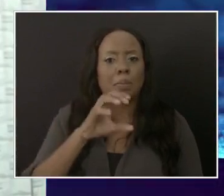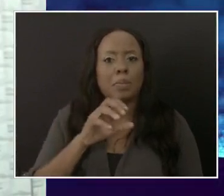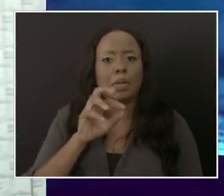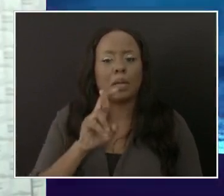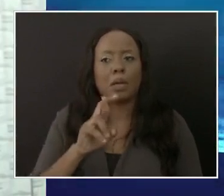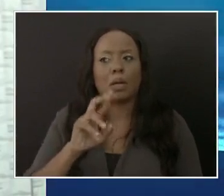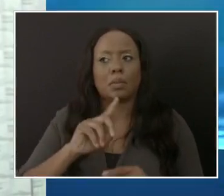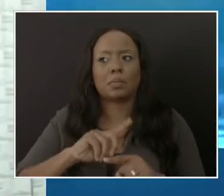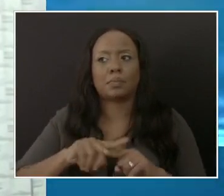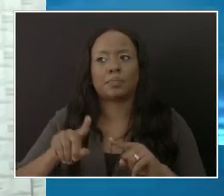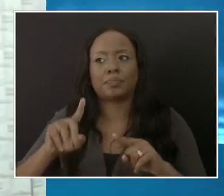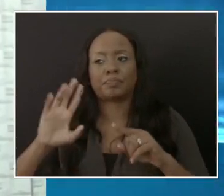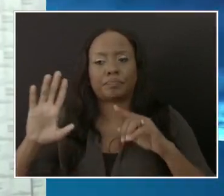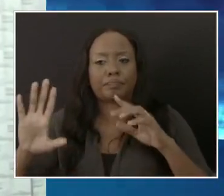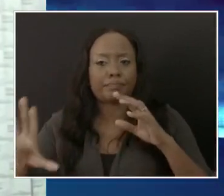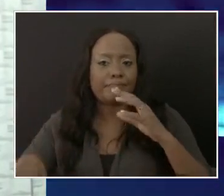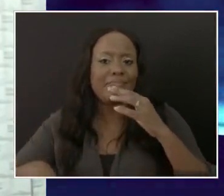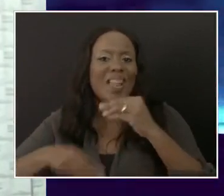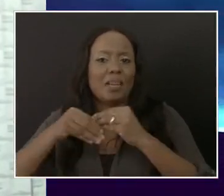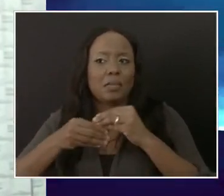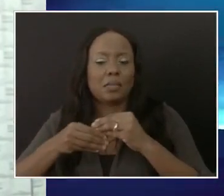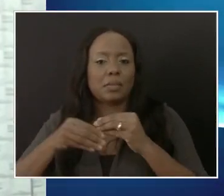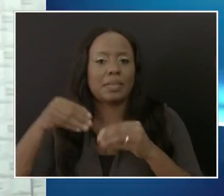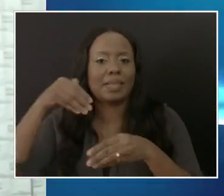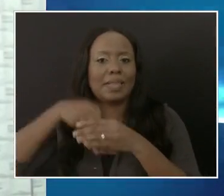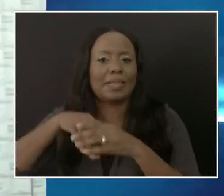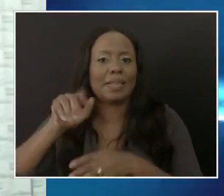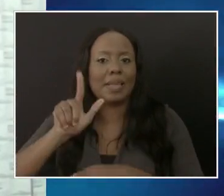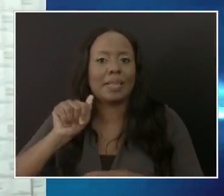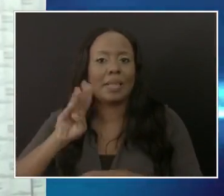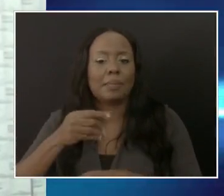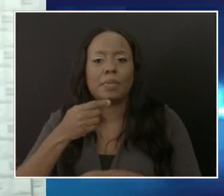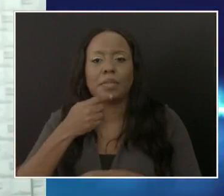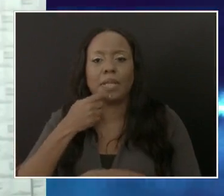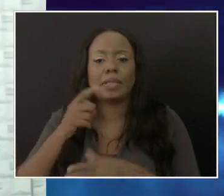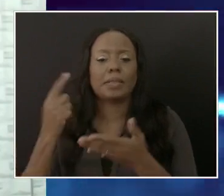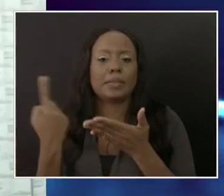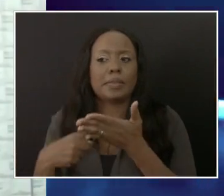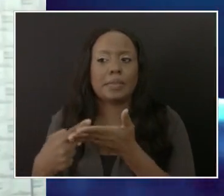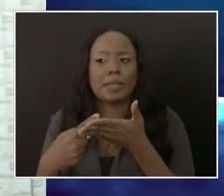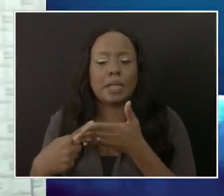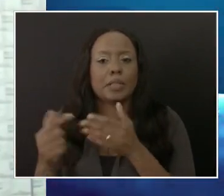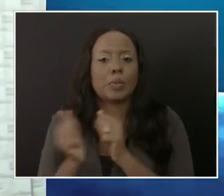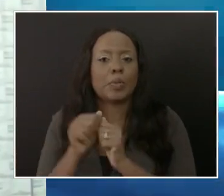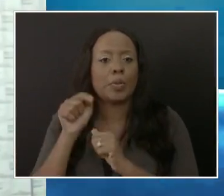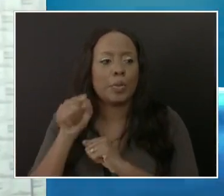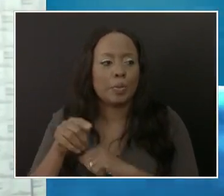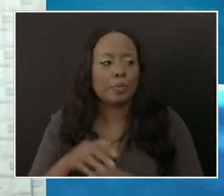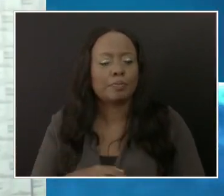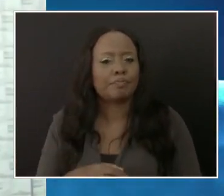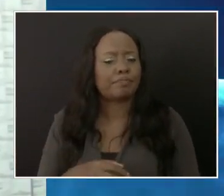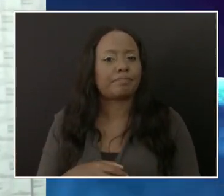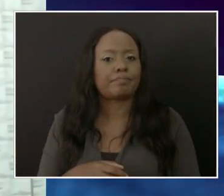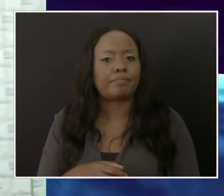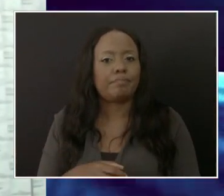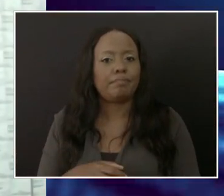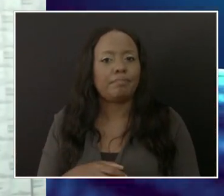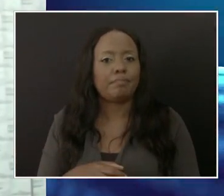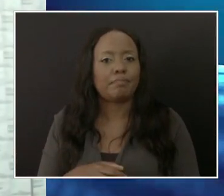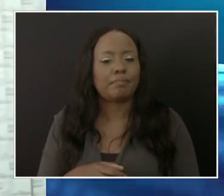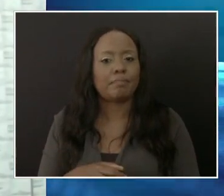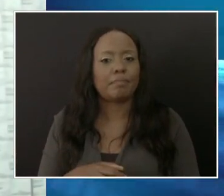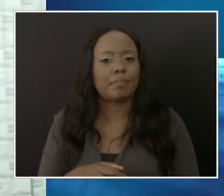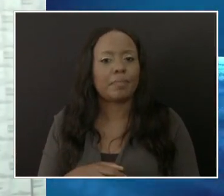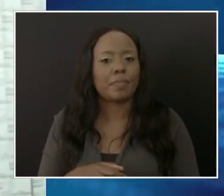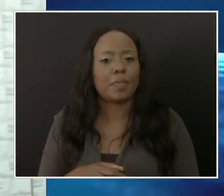extra at the lab. He said he had some discussions with you about it earlier in the year. I'm just wondering if, with